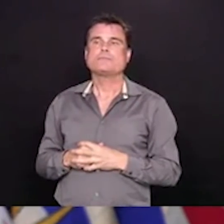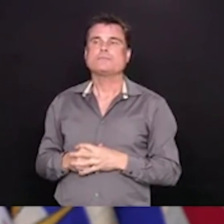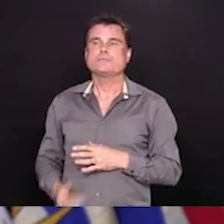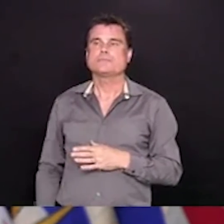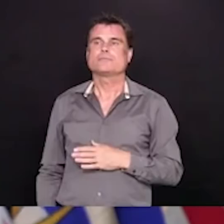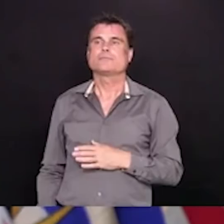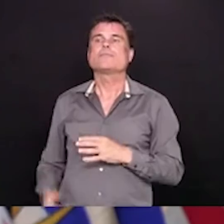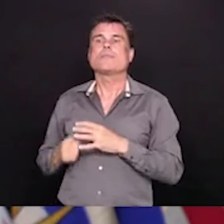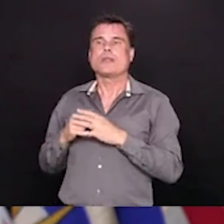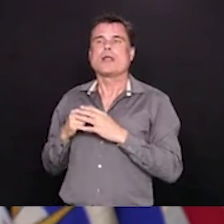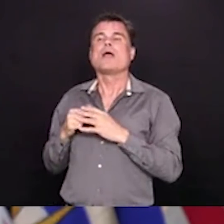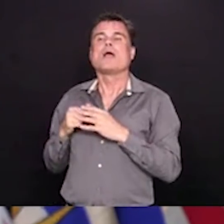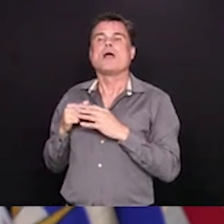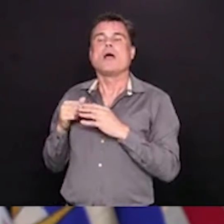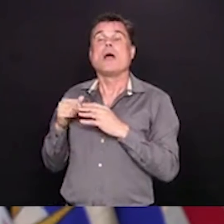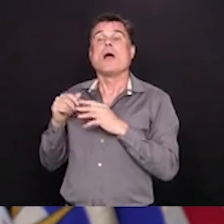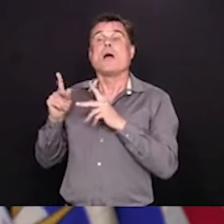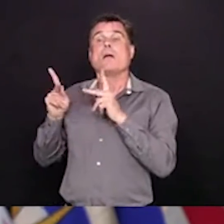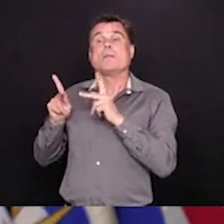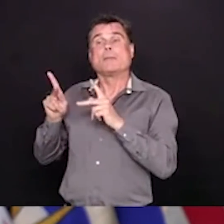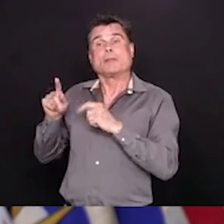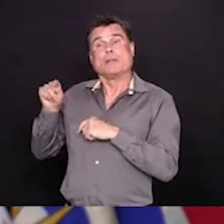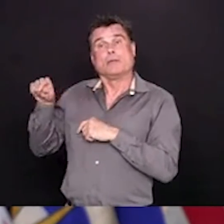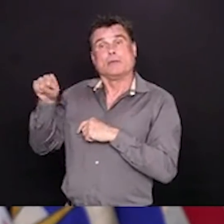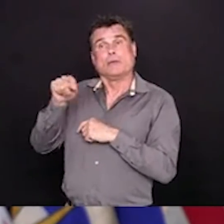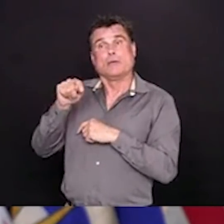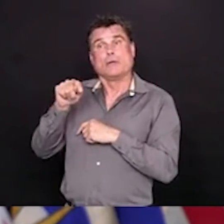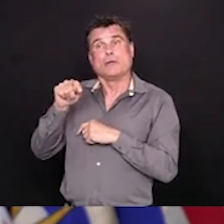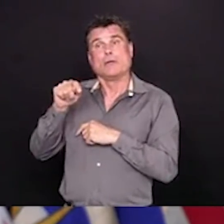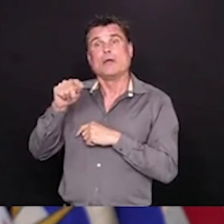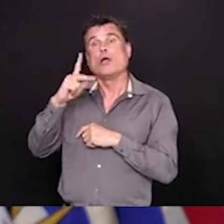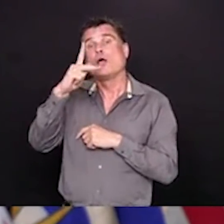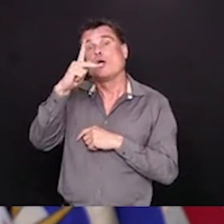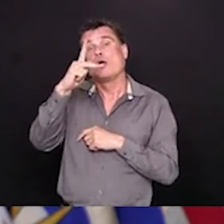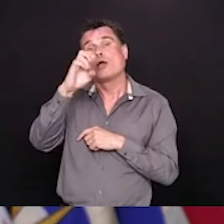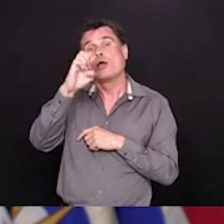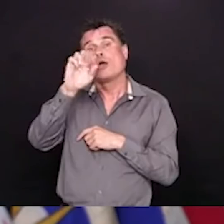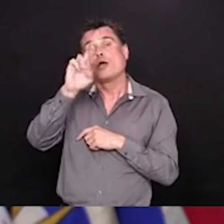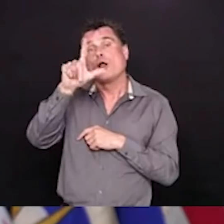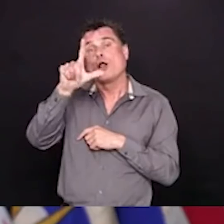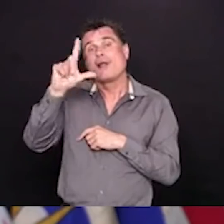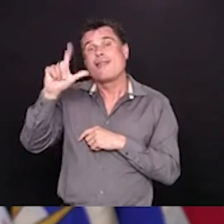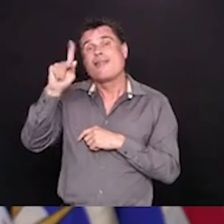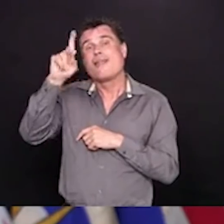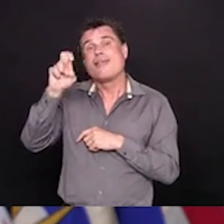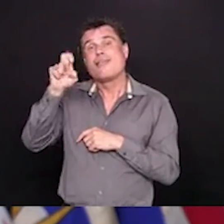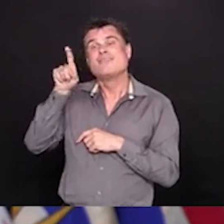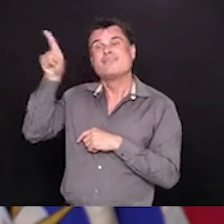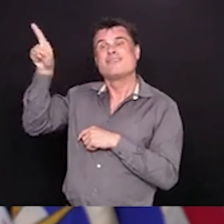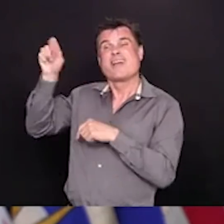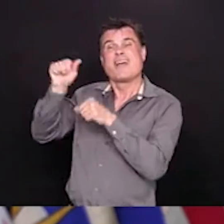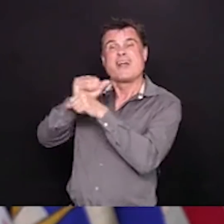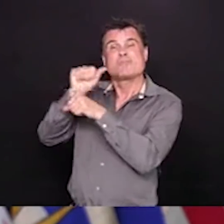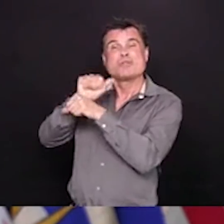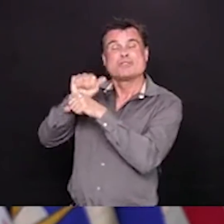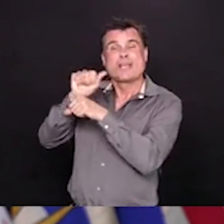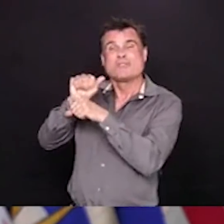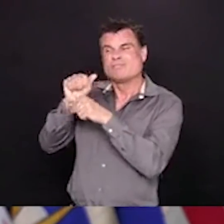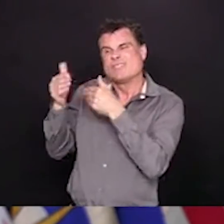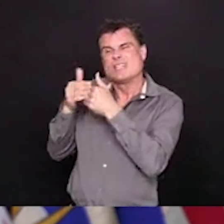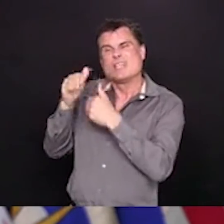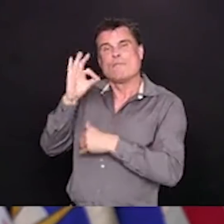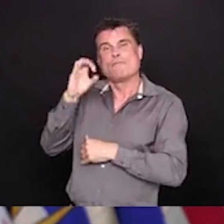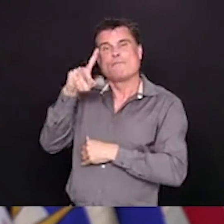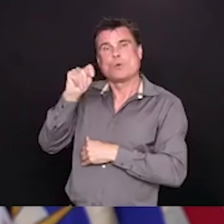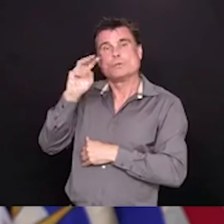in Alberta, that's north of Fort McMurray. We have seven people that we've identified directly related to that, and